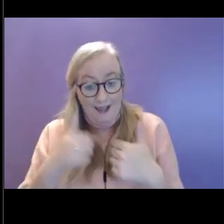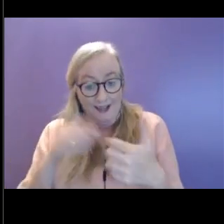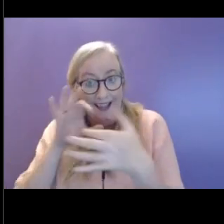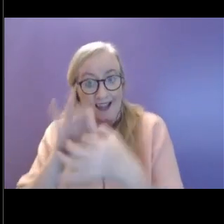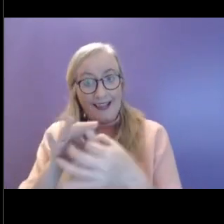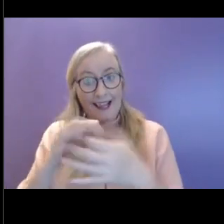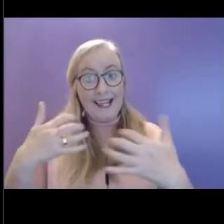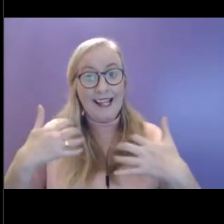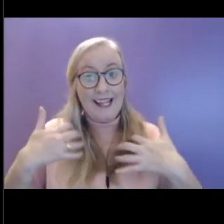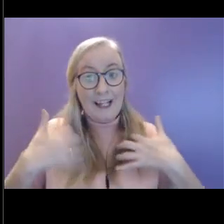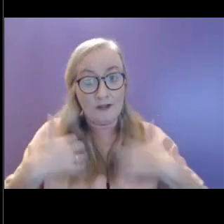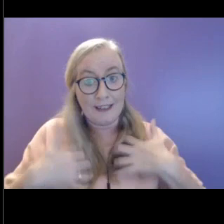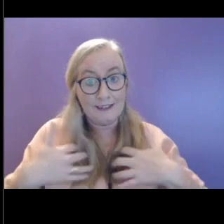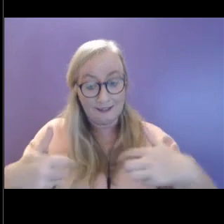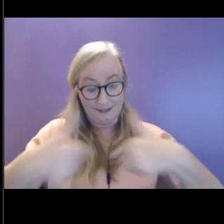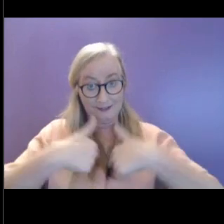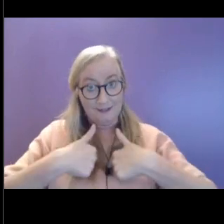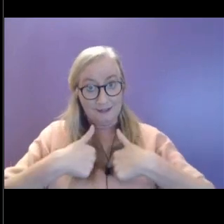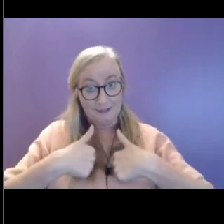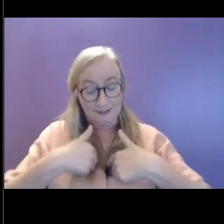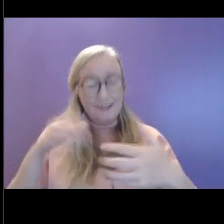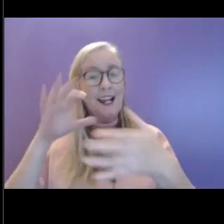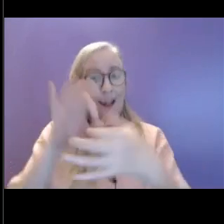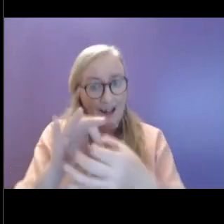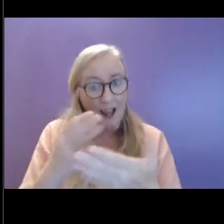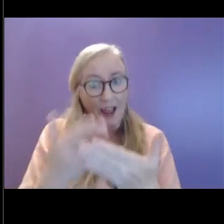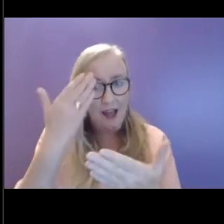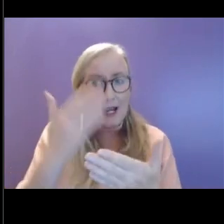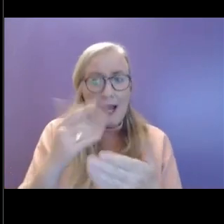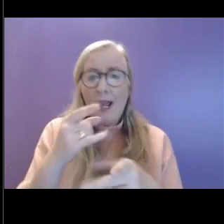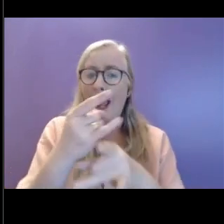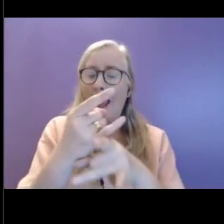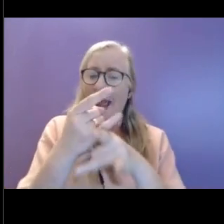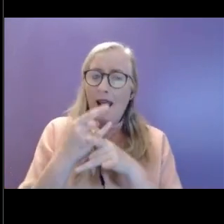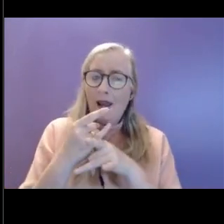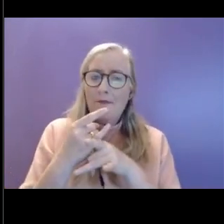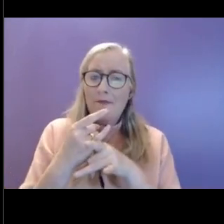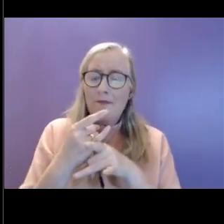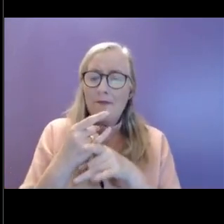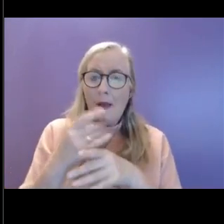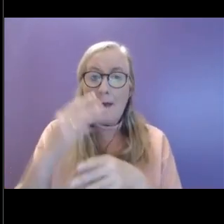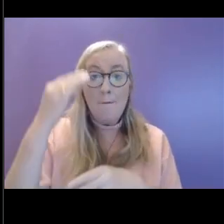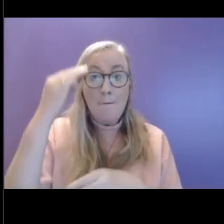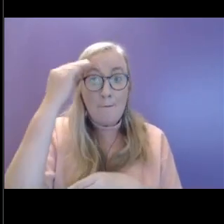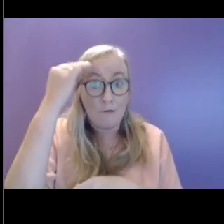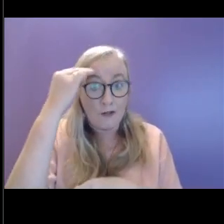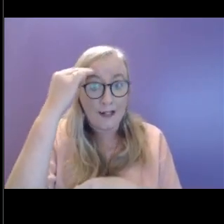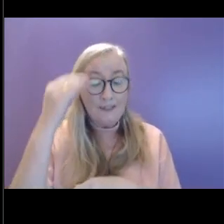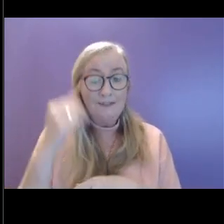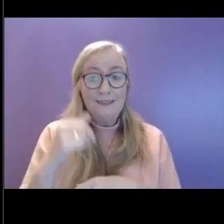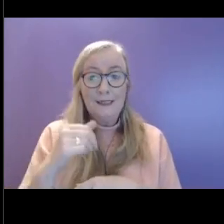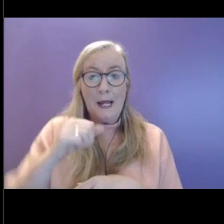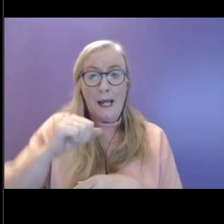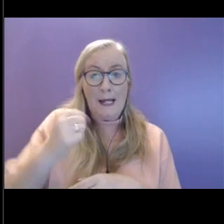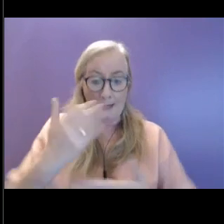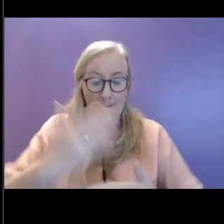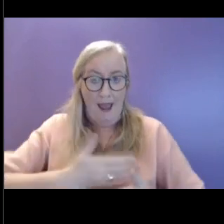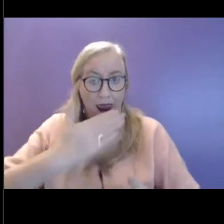And to I suppose it helps our it helps us helps our memory and helps keep that alive